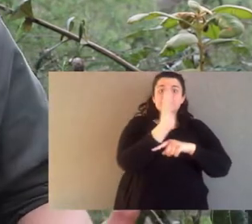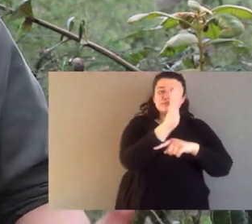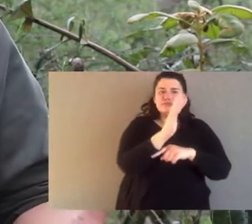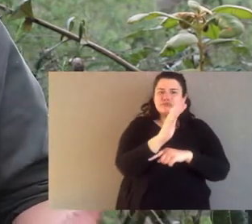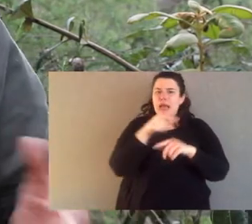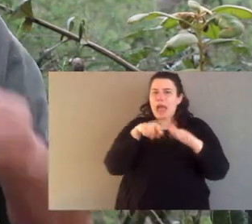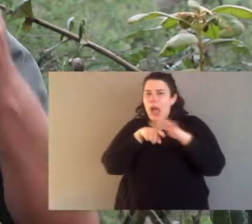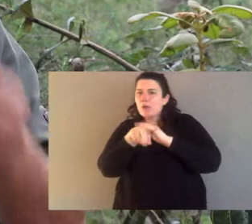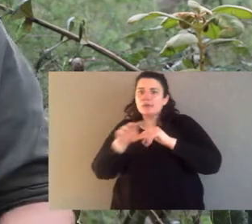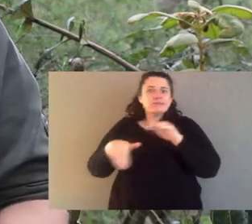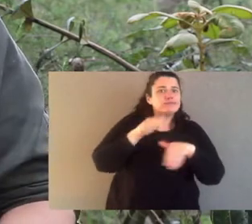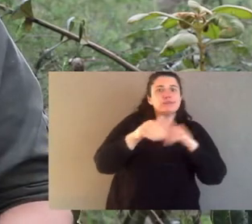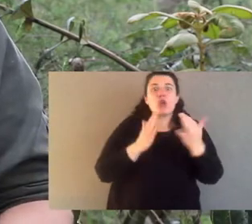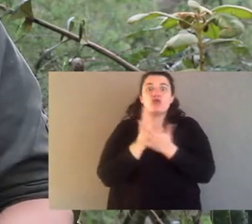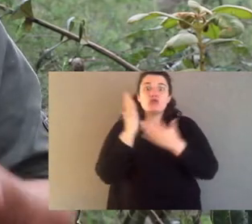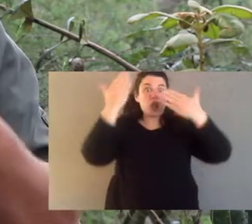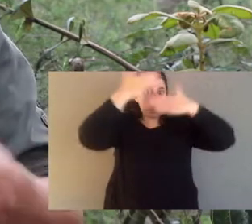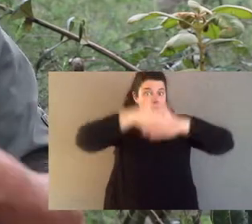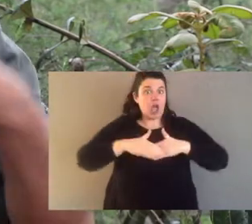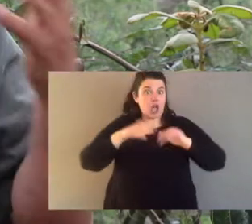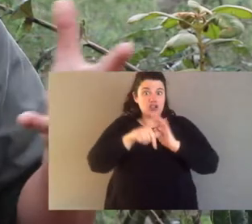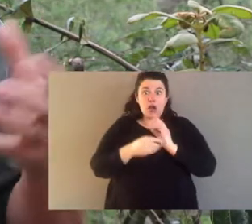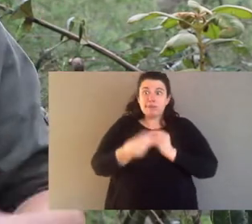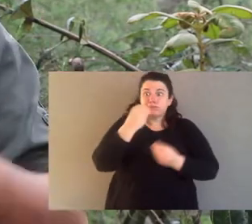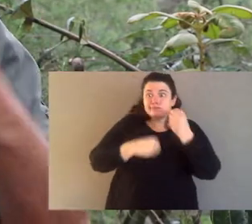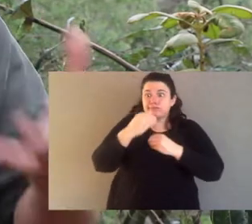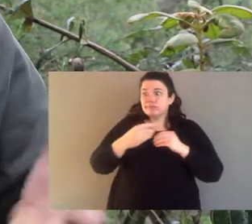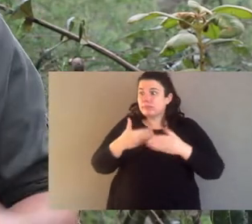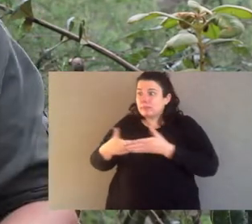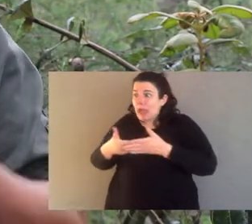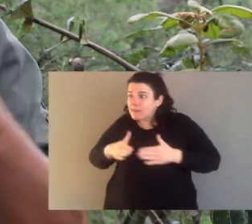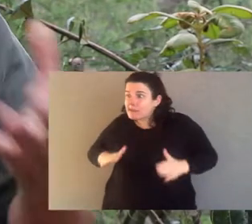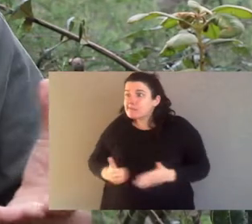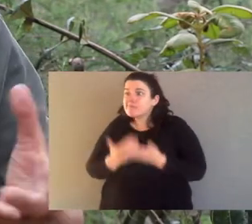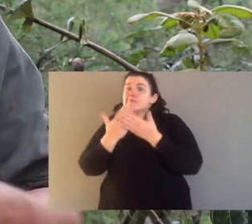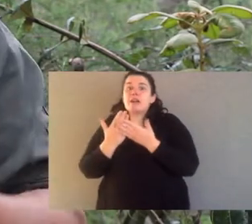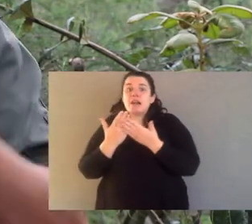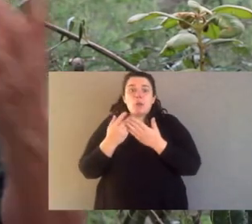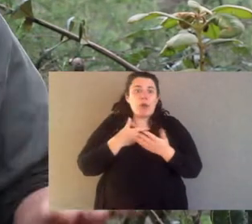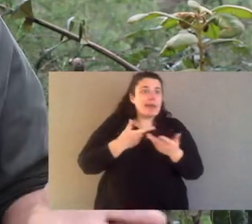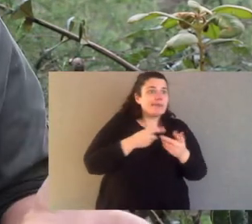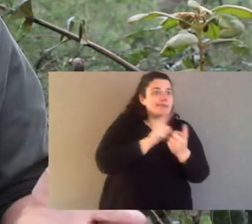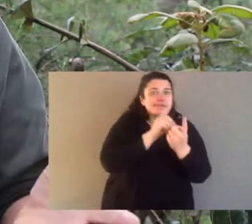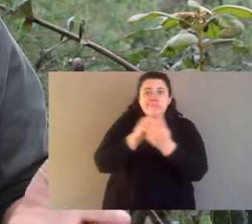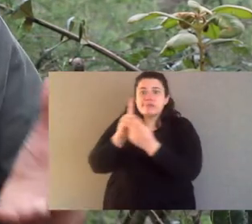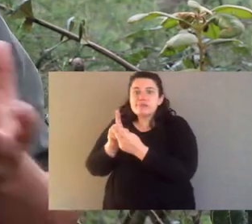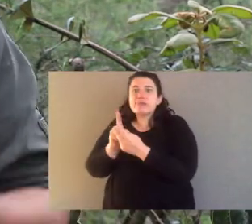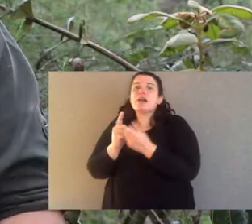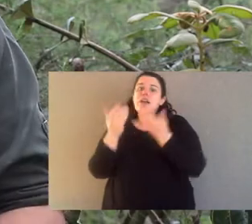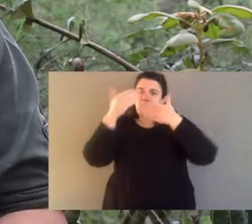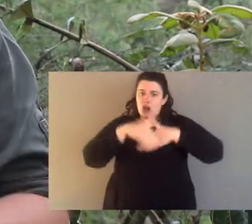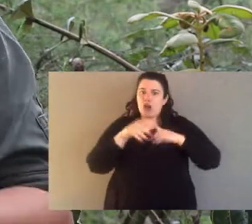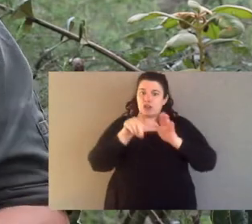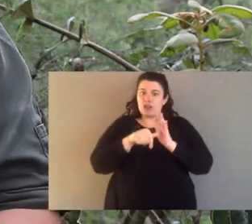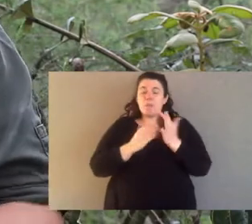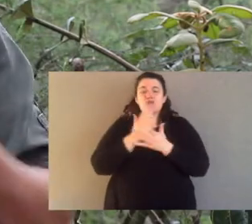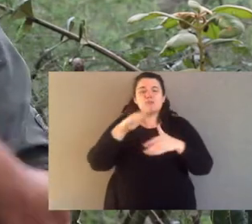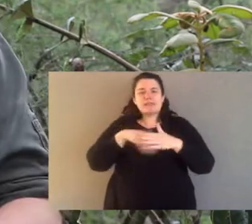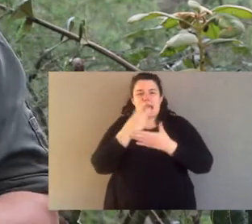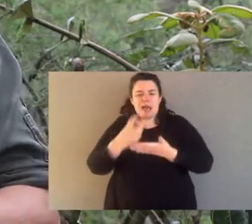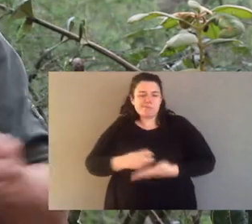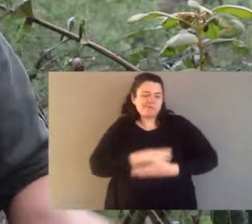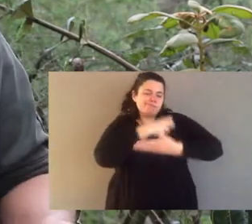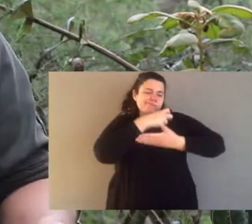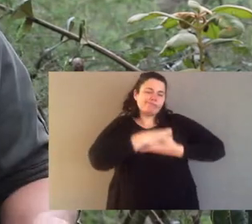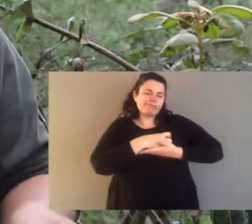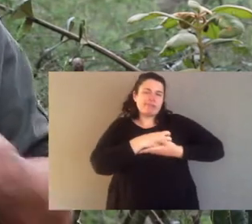in those forests, it's nocturnal. It's awake through the night time. That's when it feeds. That's when it breathes. That's when it interacts. And through the day, it sleeps, and they